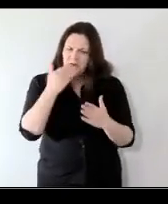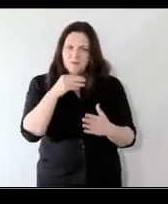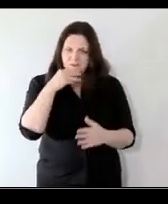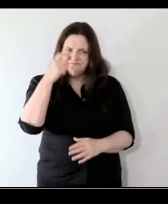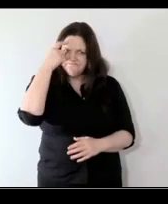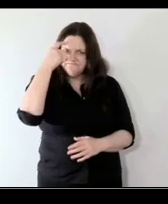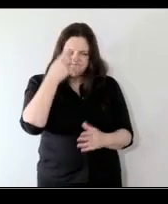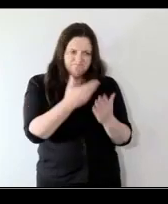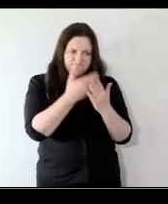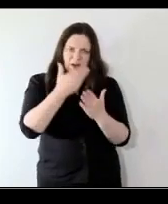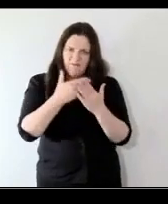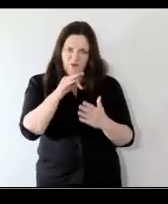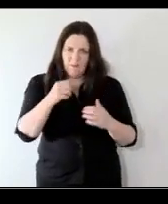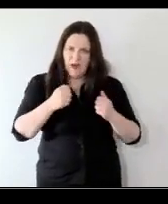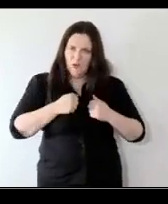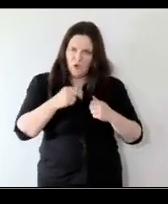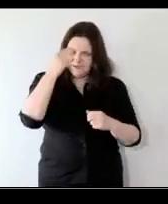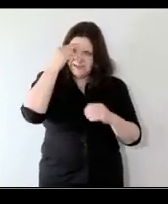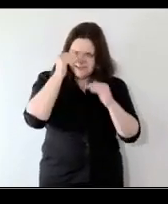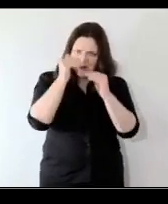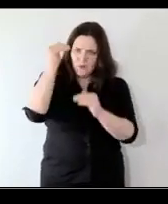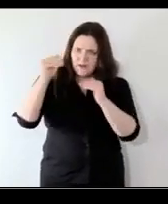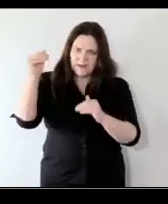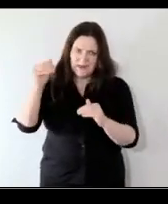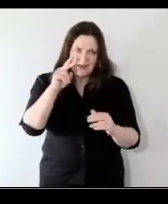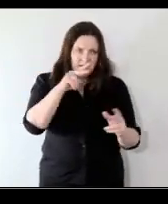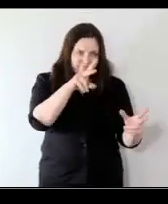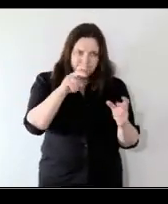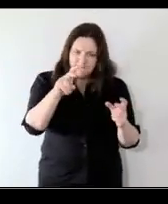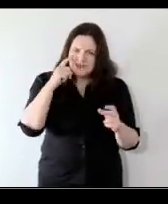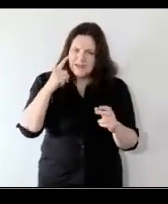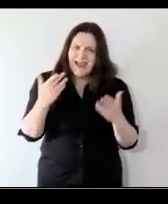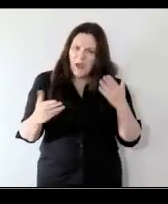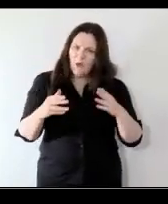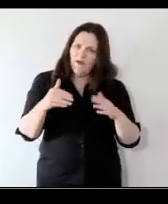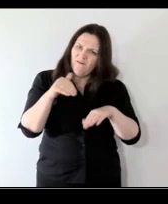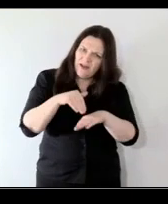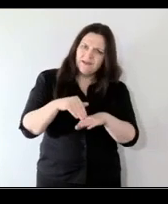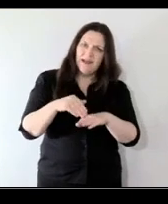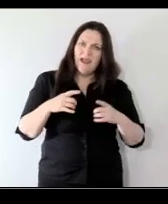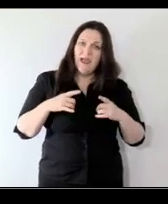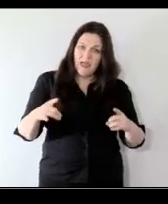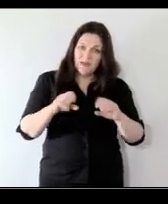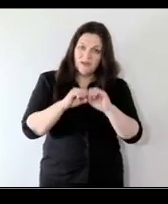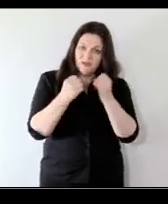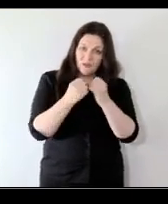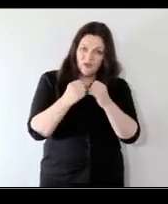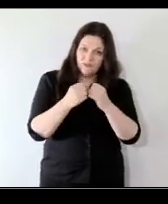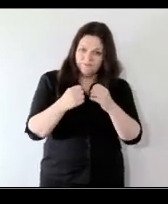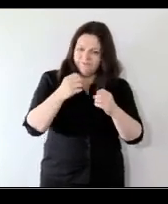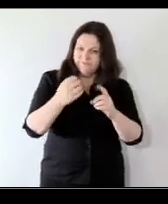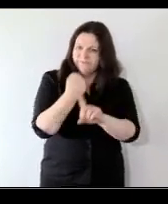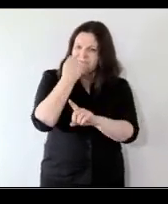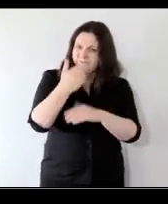from our understanding of inequality and and how it affects health and social outcomes in the context of the pandemic